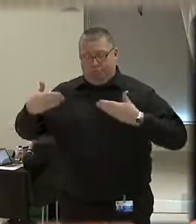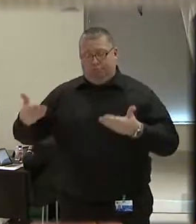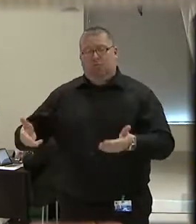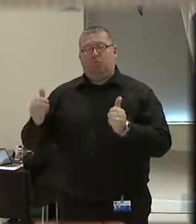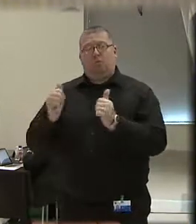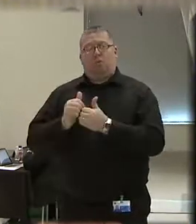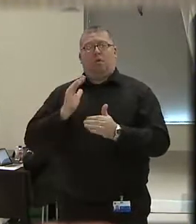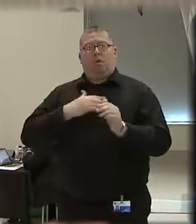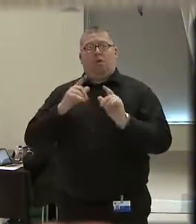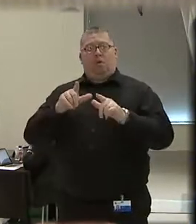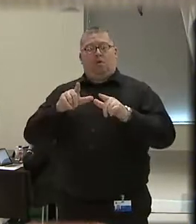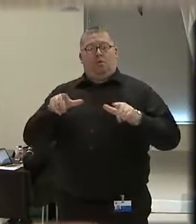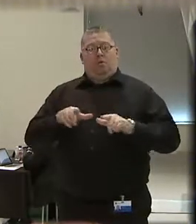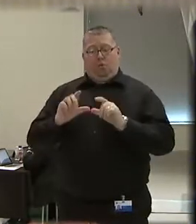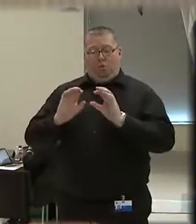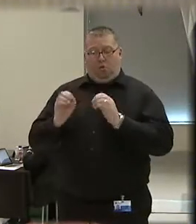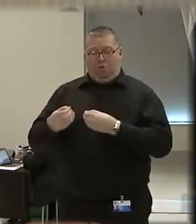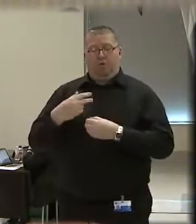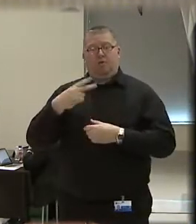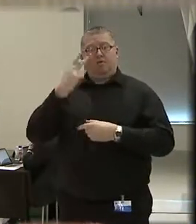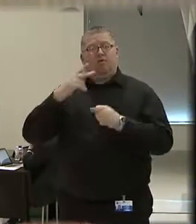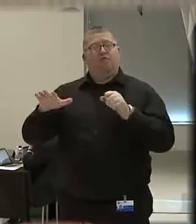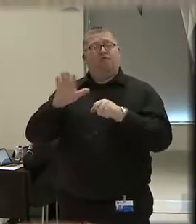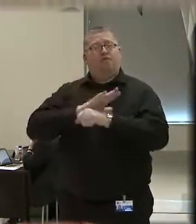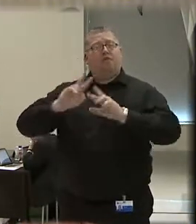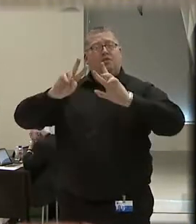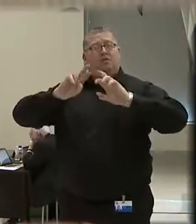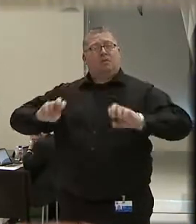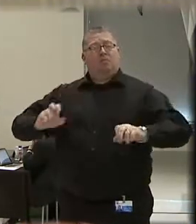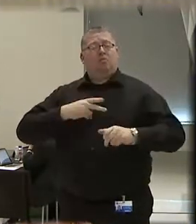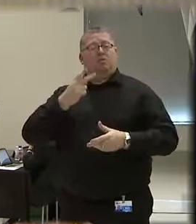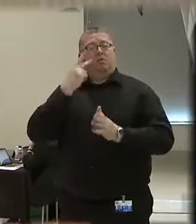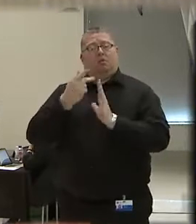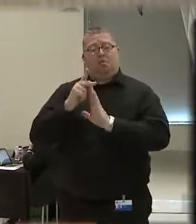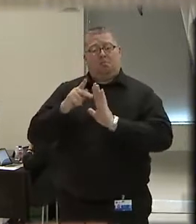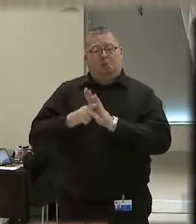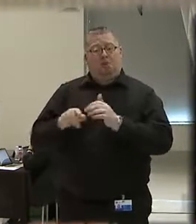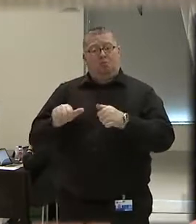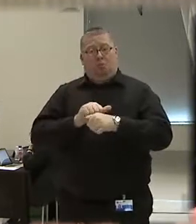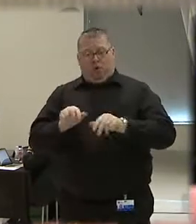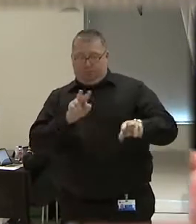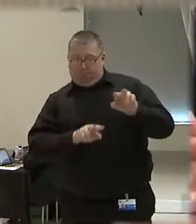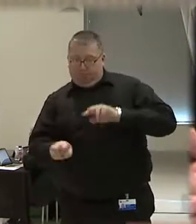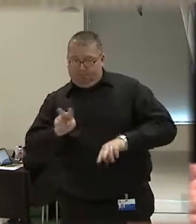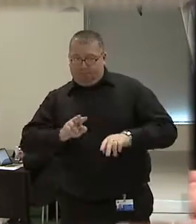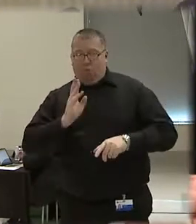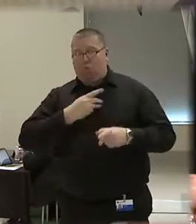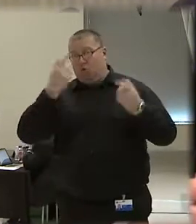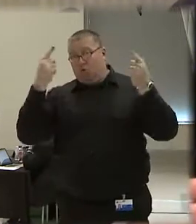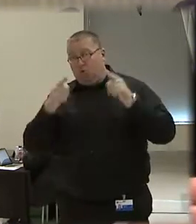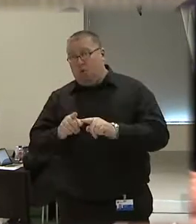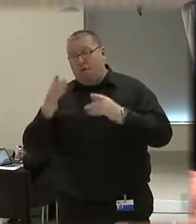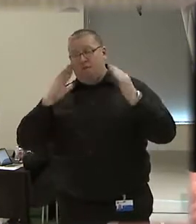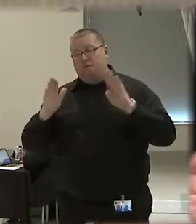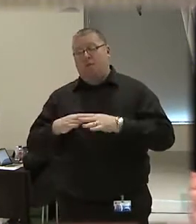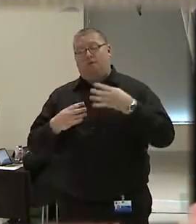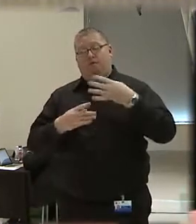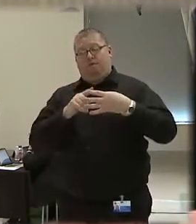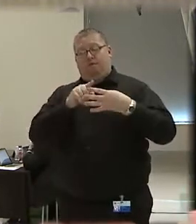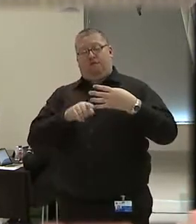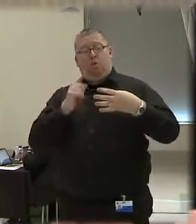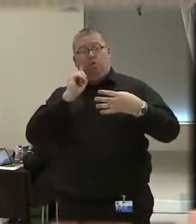Office. After a comprehensive assessment of our agency's policies and practices, we agreed to focus on four goals,